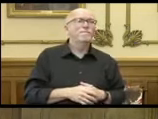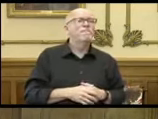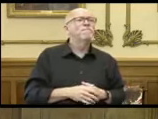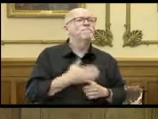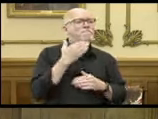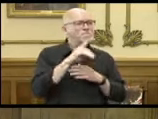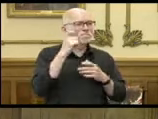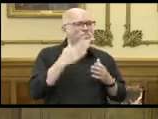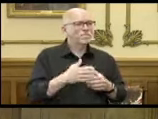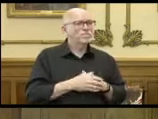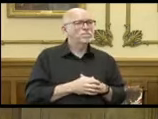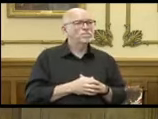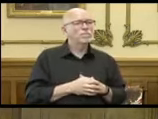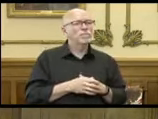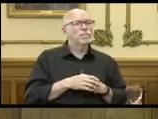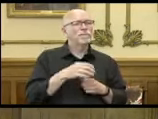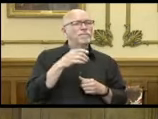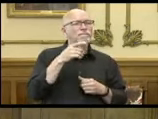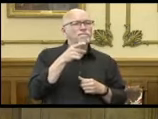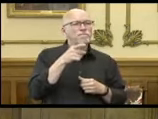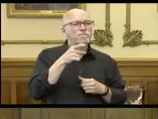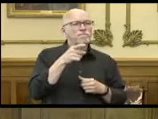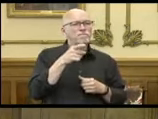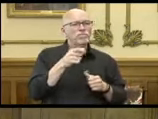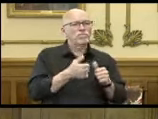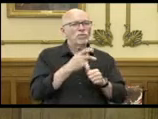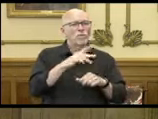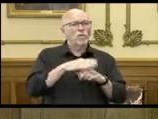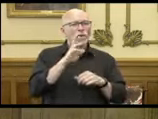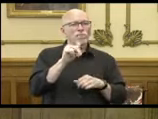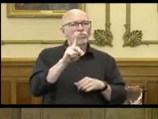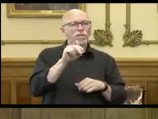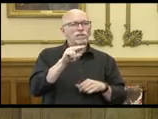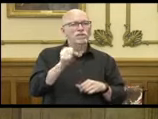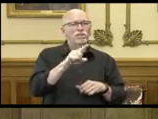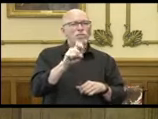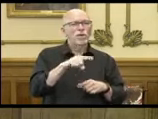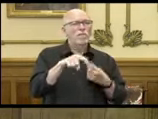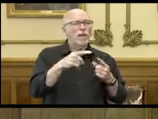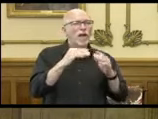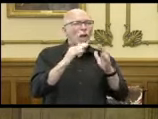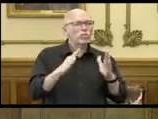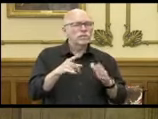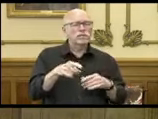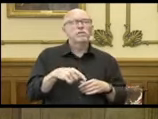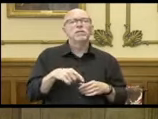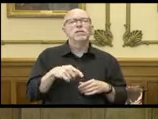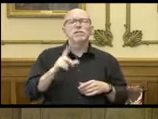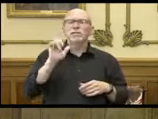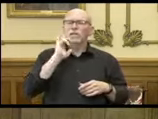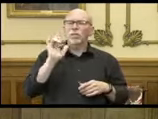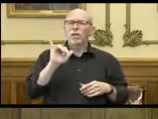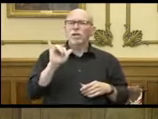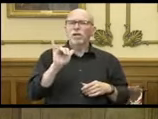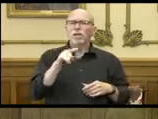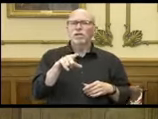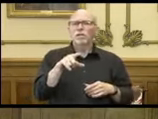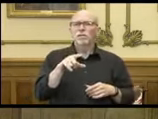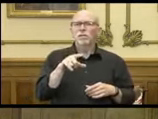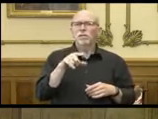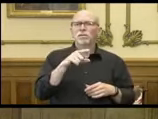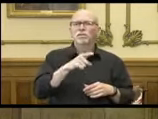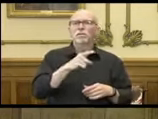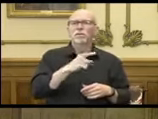Good afternoon, Governor. Kind of following up on Brandon's question about housing, it sounded like you'd be